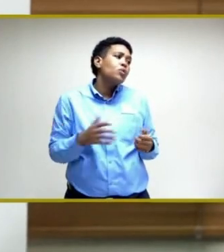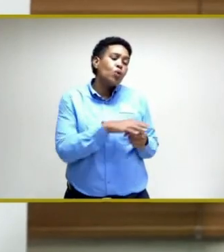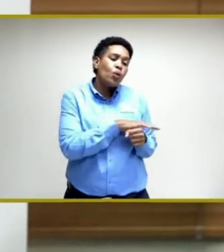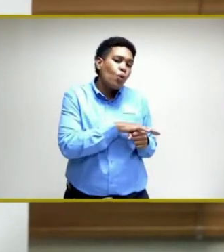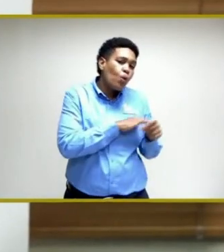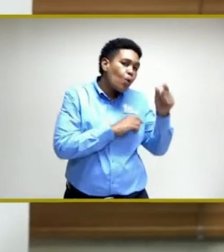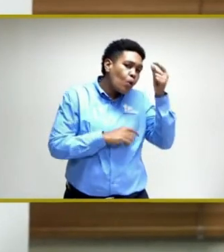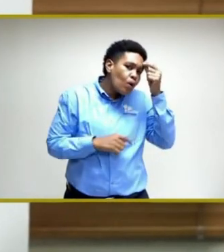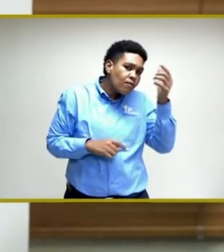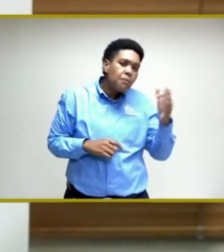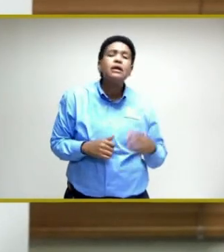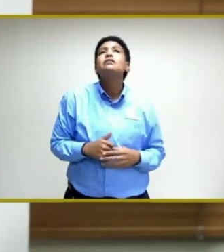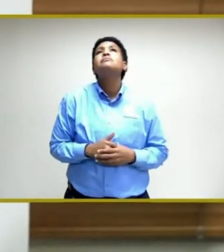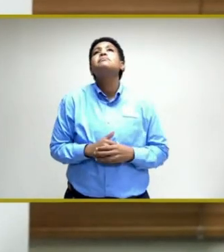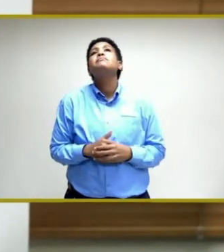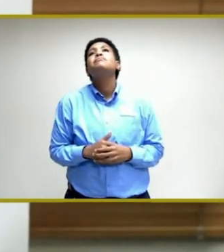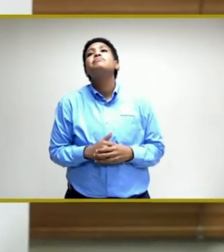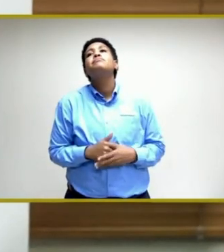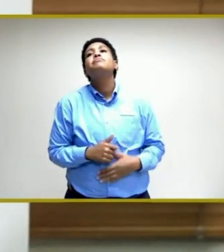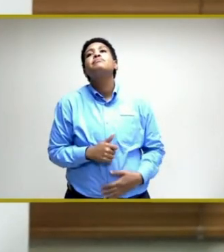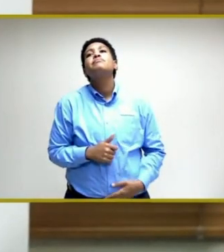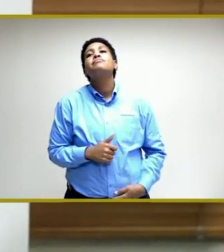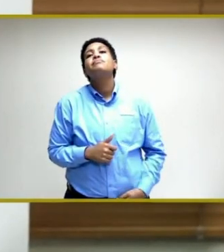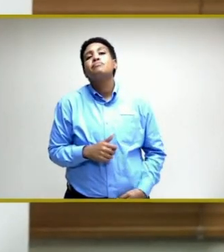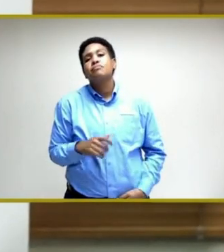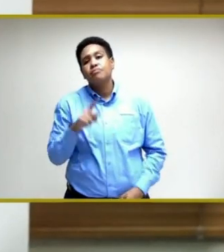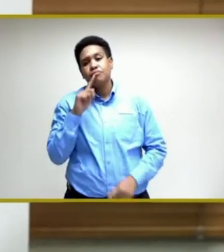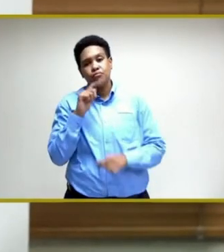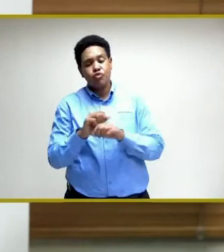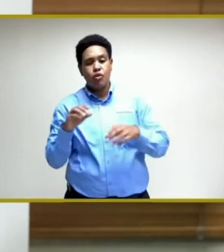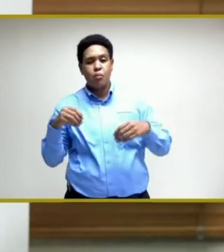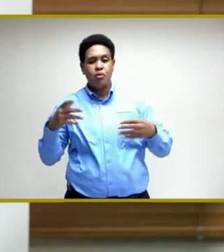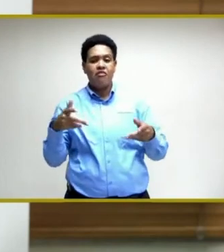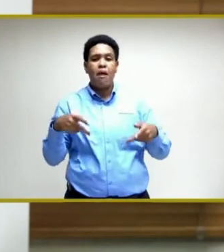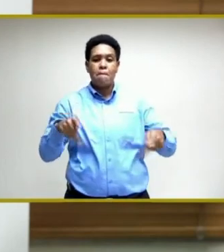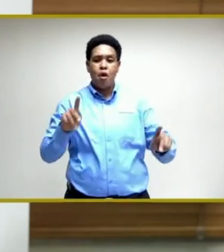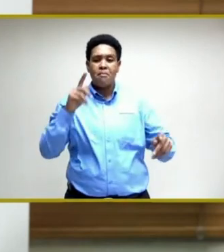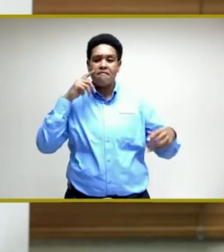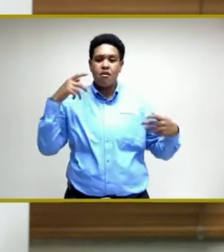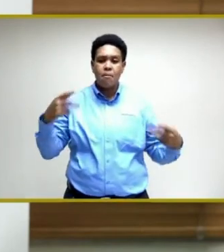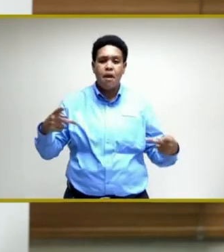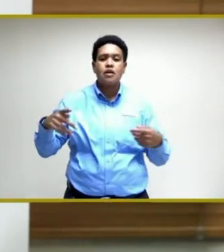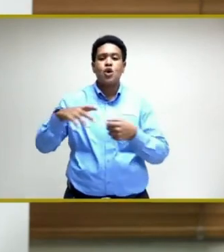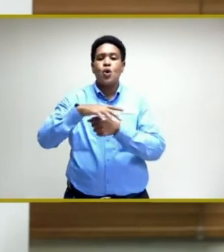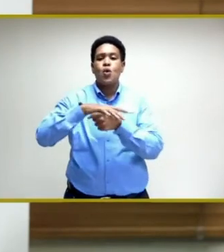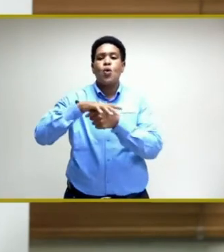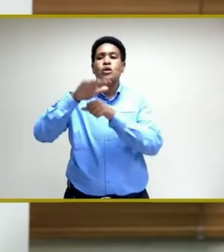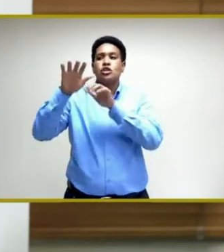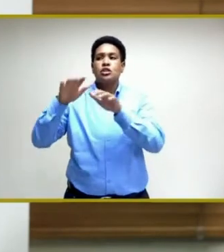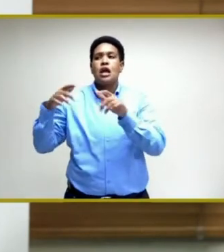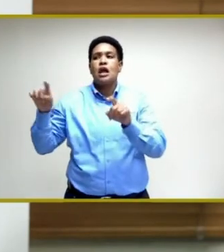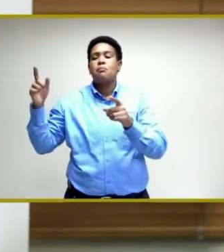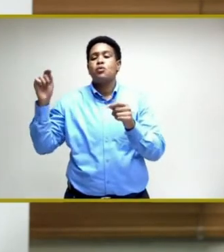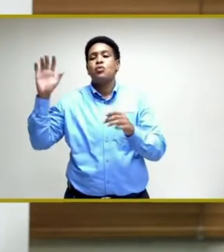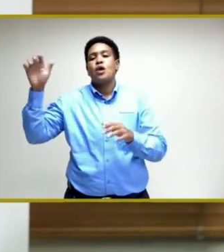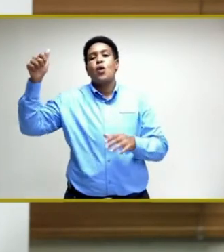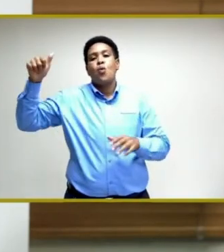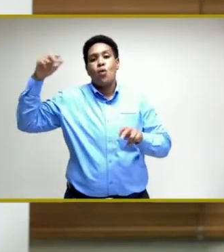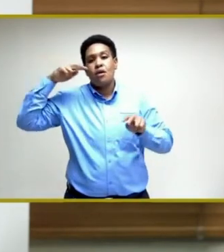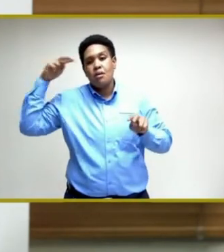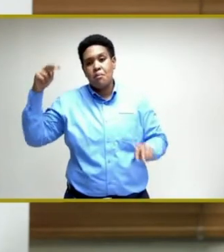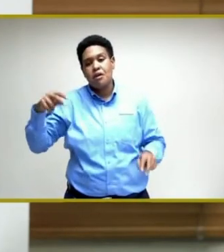government, you know, that provides permits for usage at locations and so on, and they do their own monitoring,